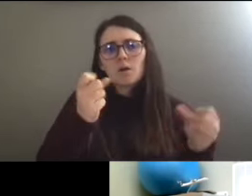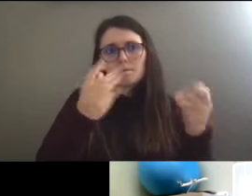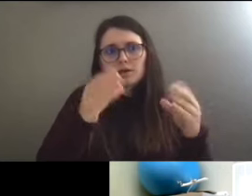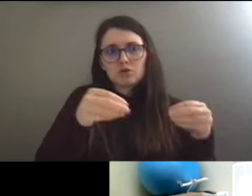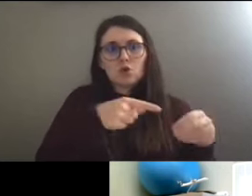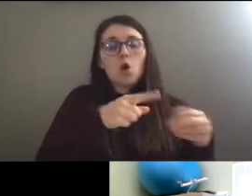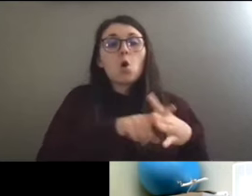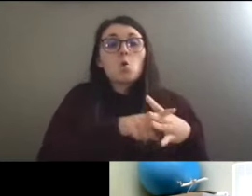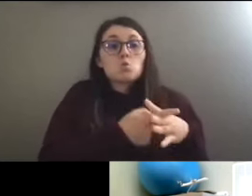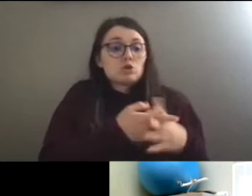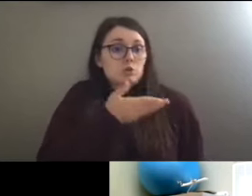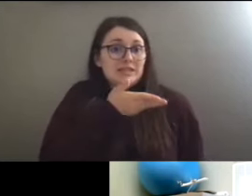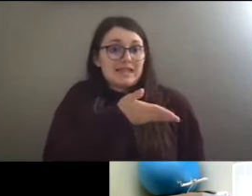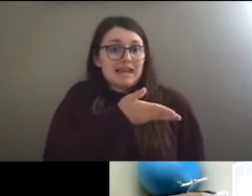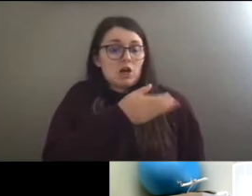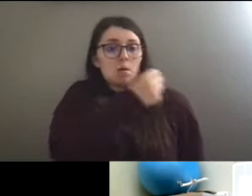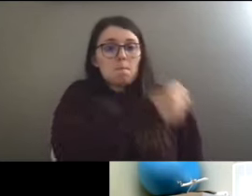original airport was there, not here.